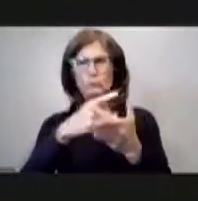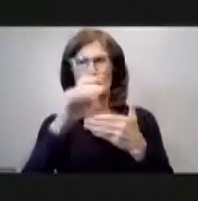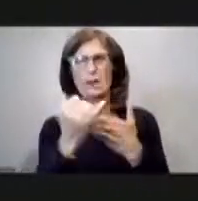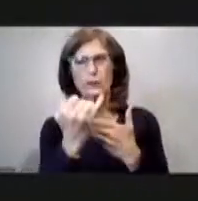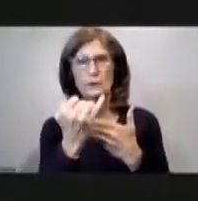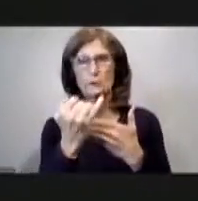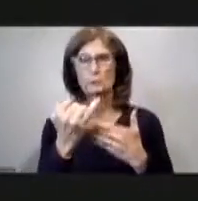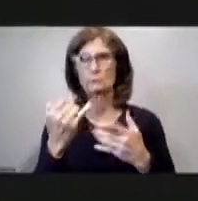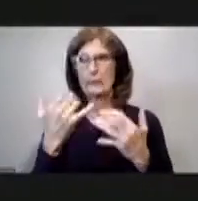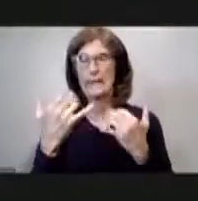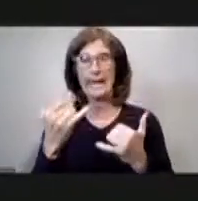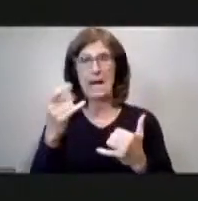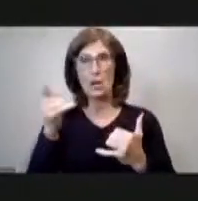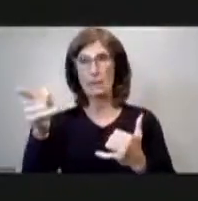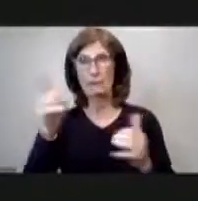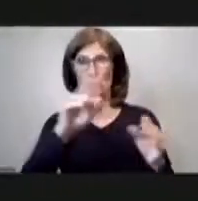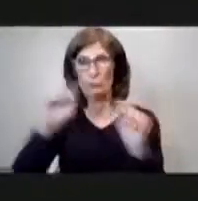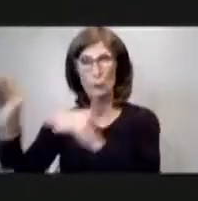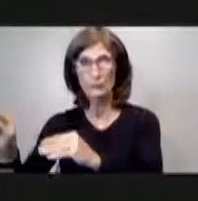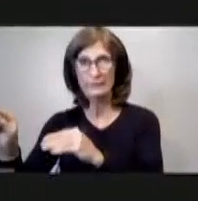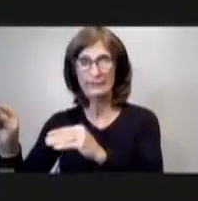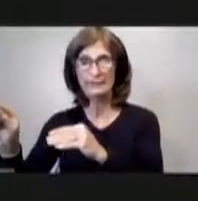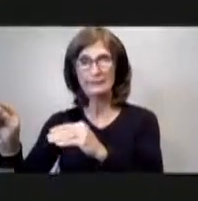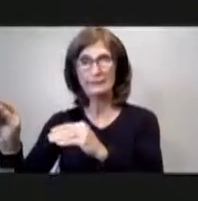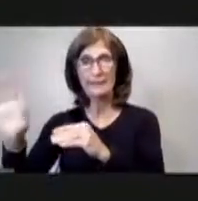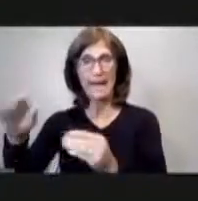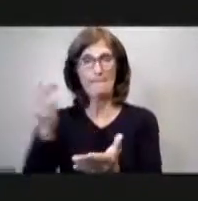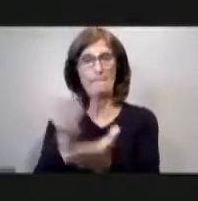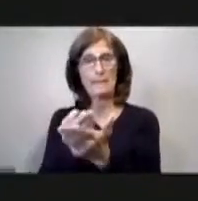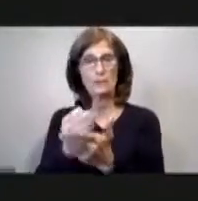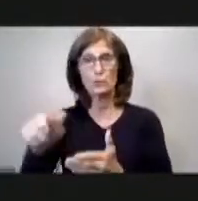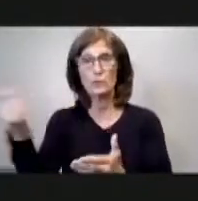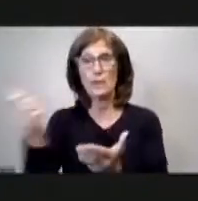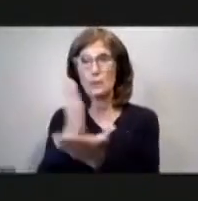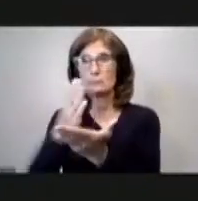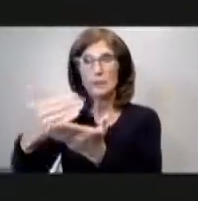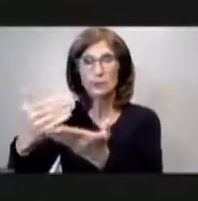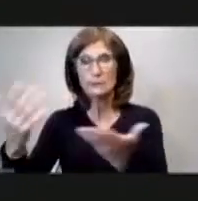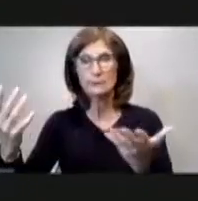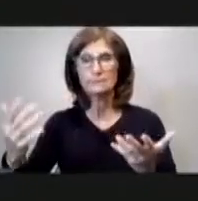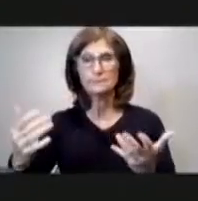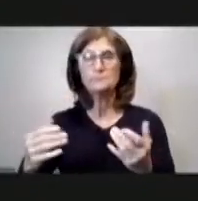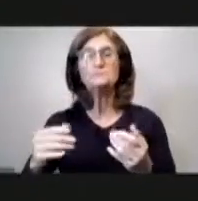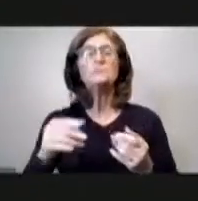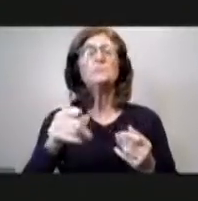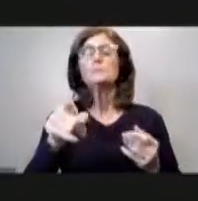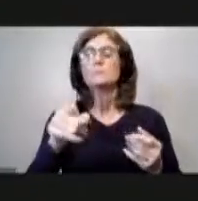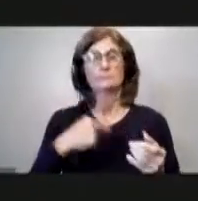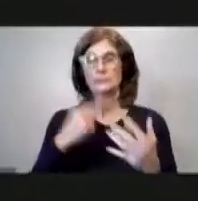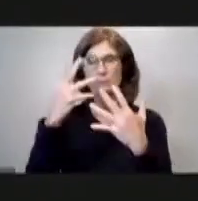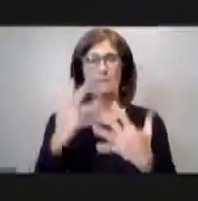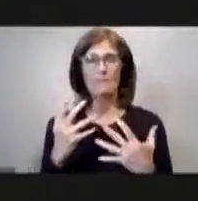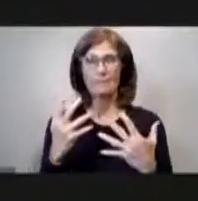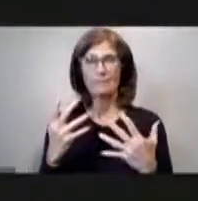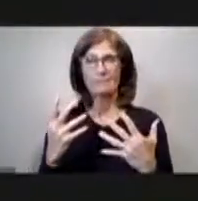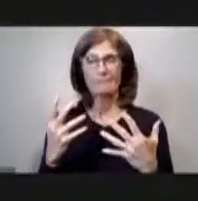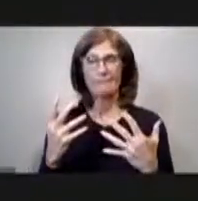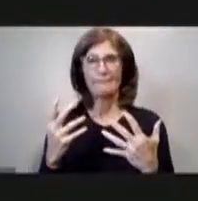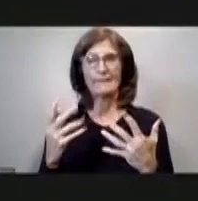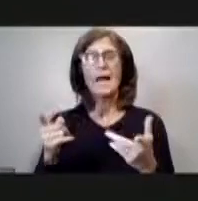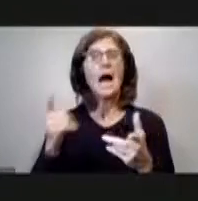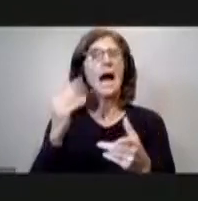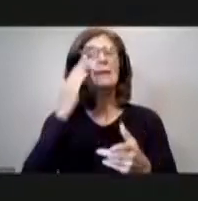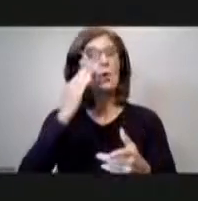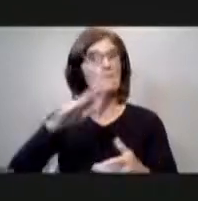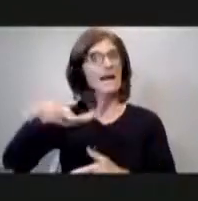is there any in d4 i would need to to get that okay okay because i unfortunately i have both plenty of both you know